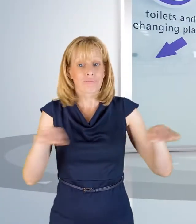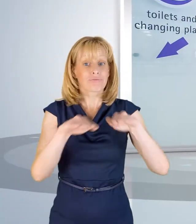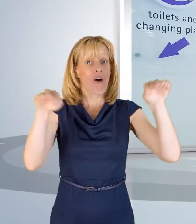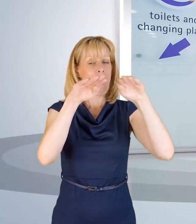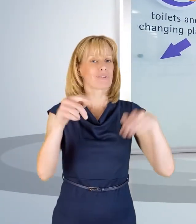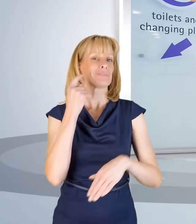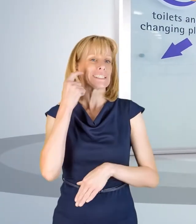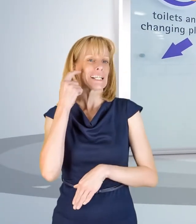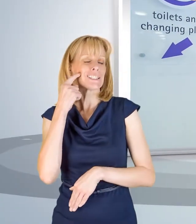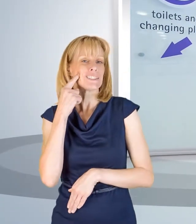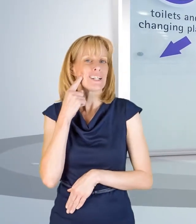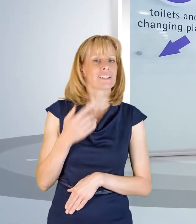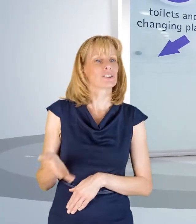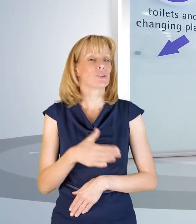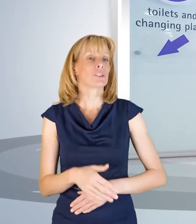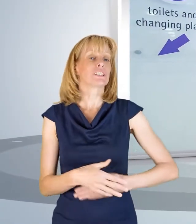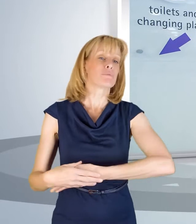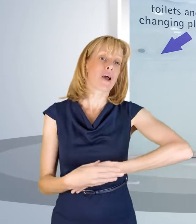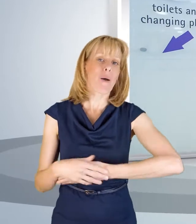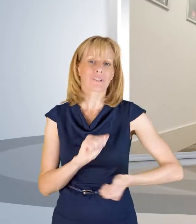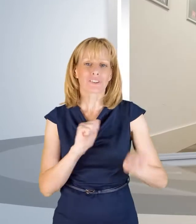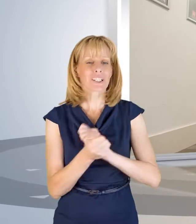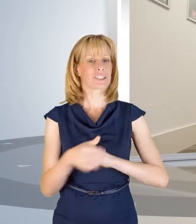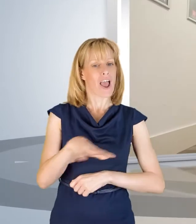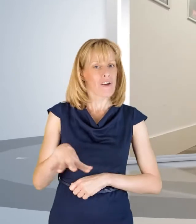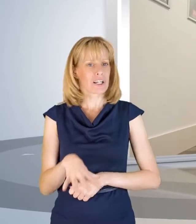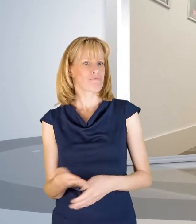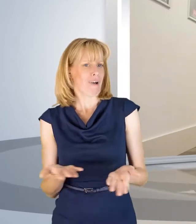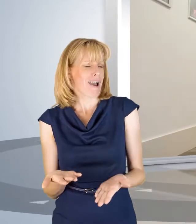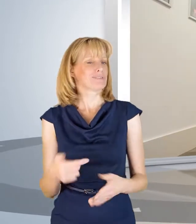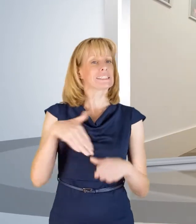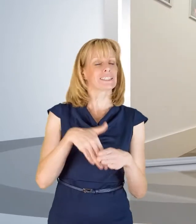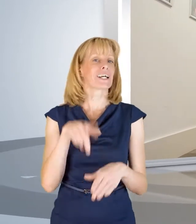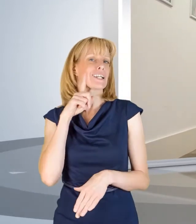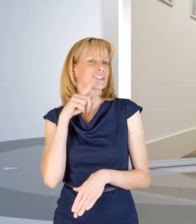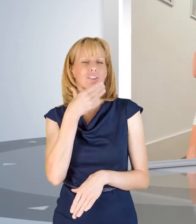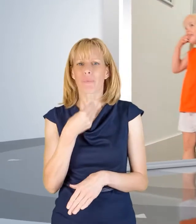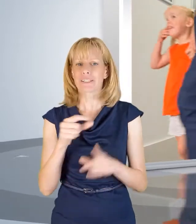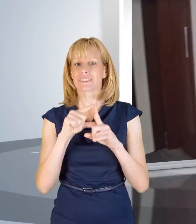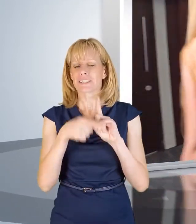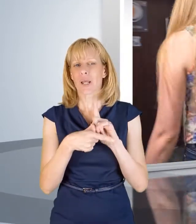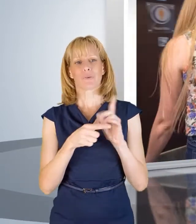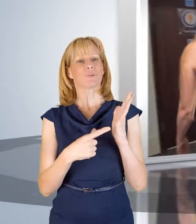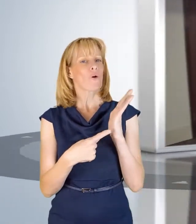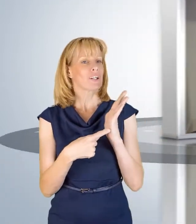the baby changing facilities located in the men's, women's and disabled toilets, as well as our designated changing area.